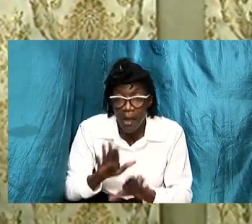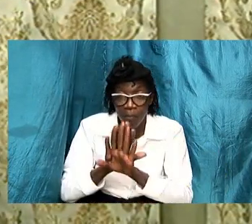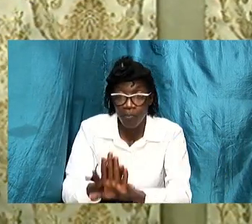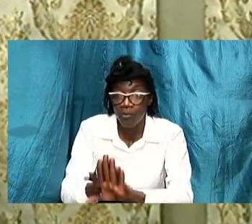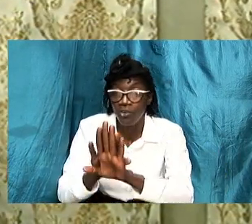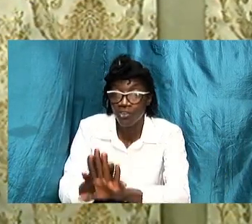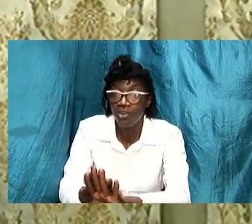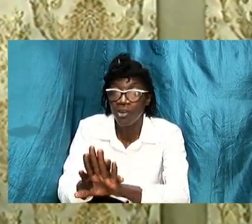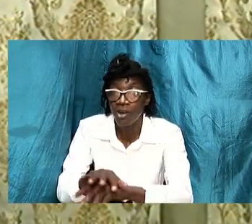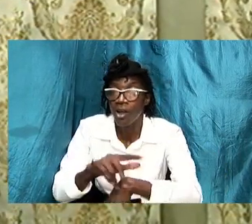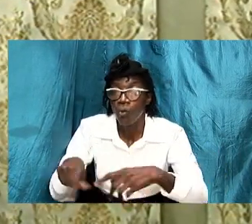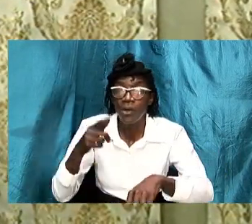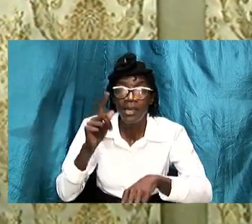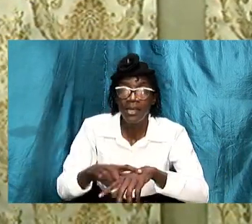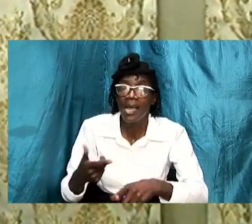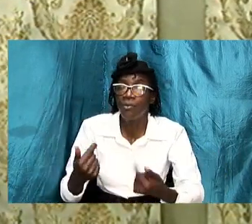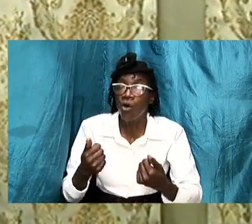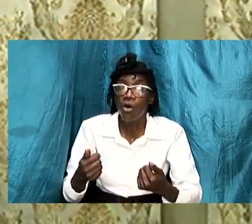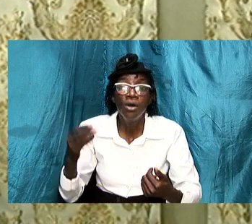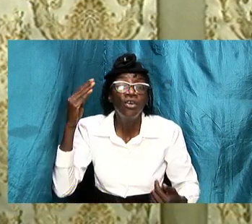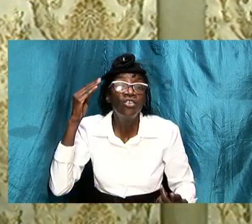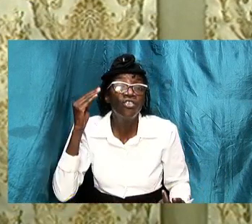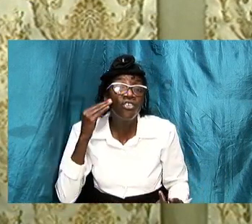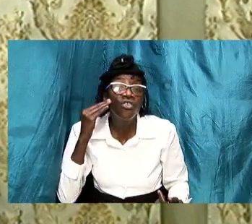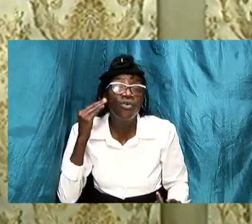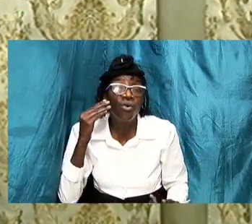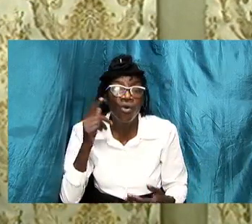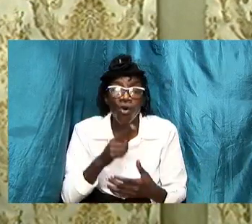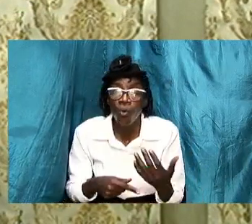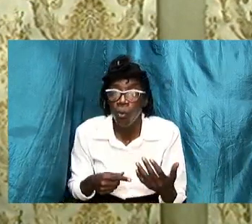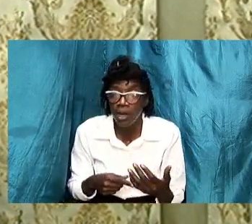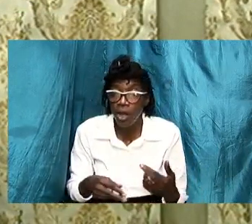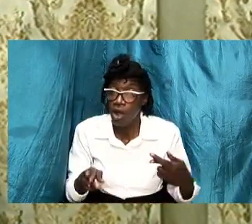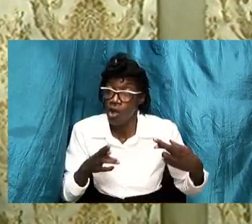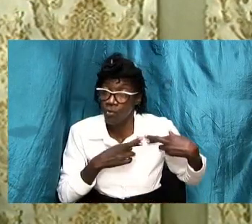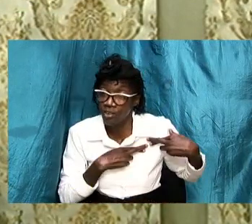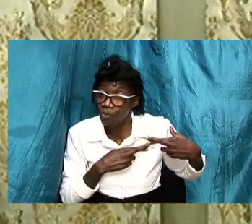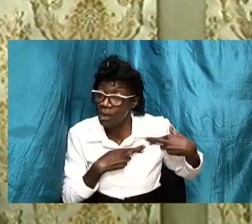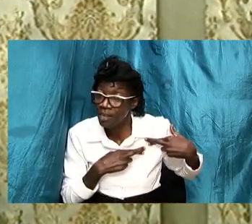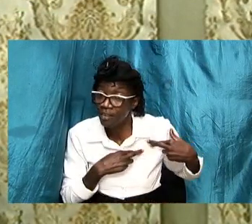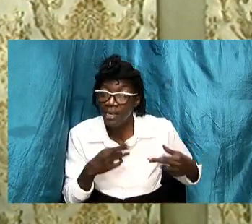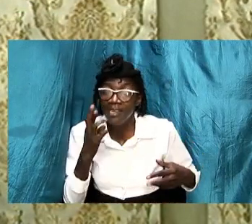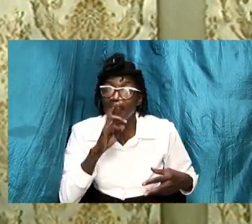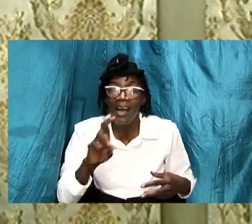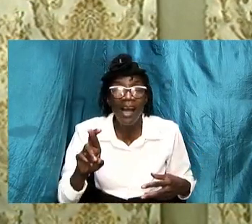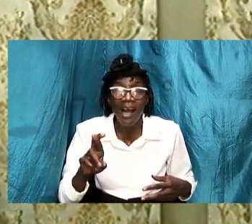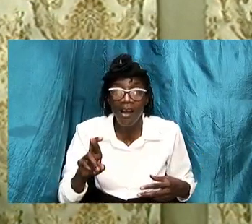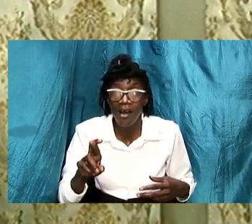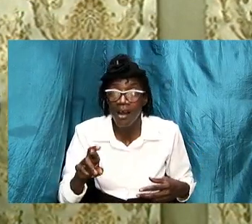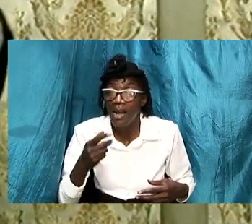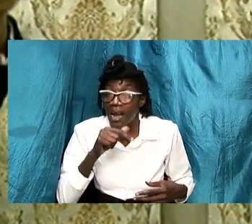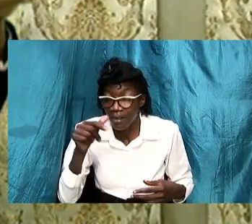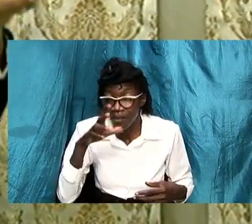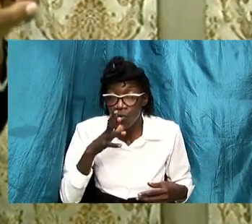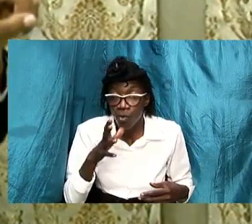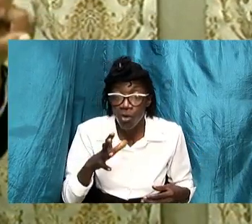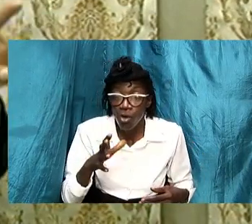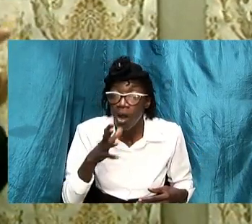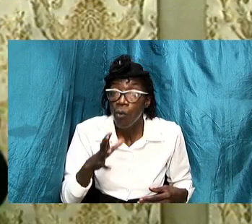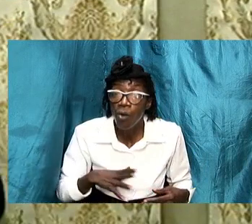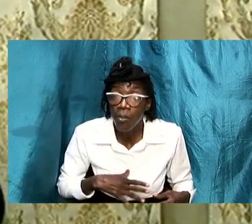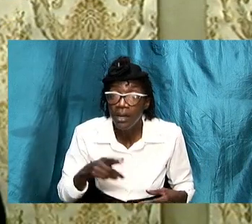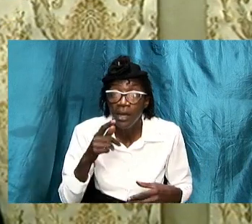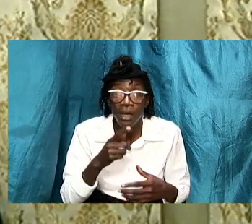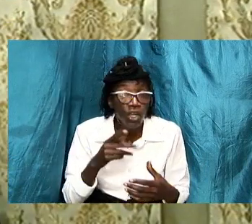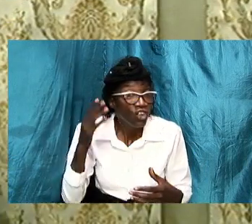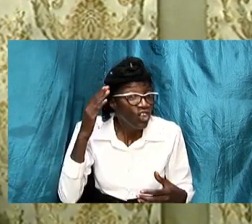time comes and she knows what her functions and responsibilities are and she knows as a virtuous woman what his functions and